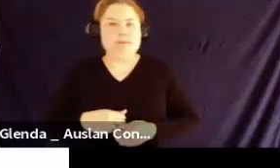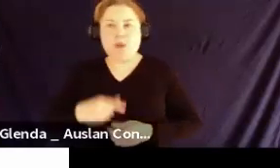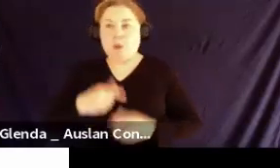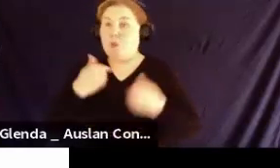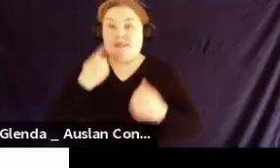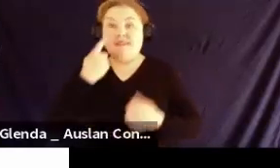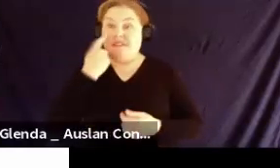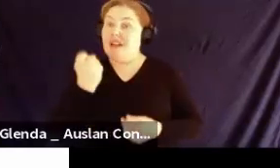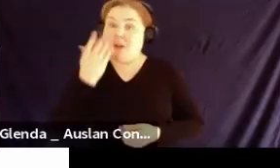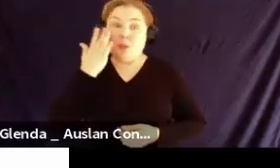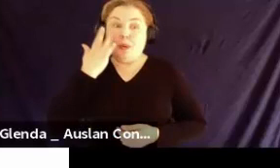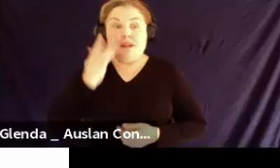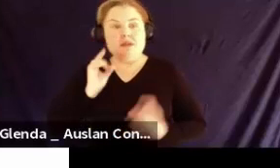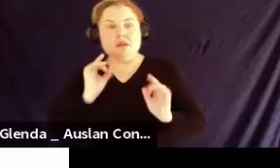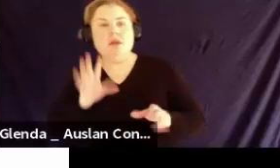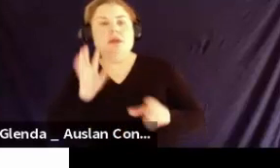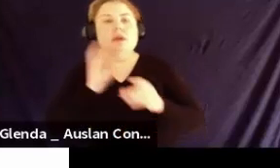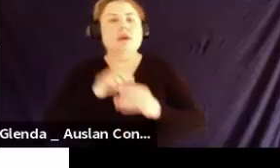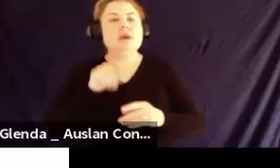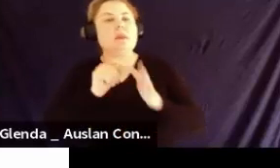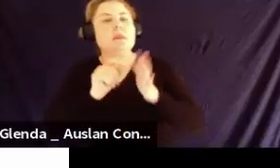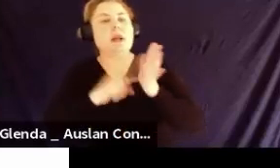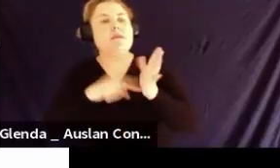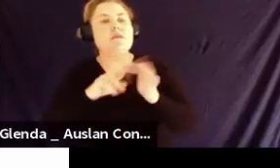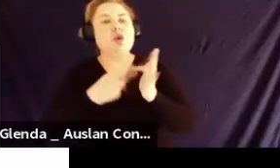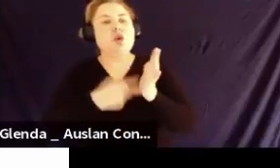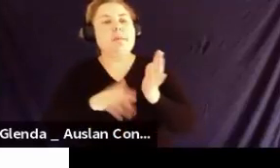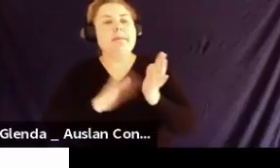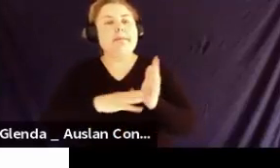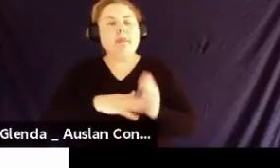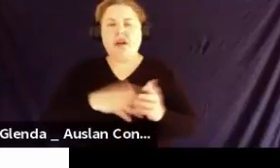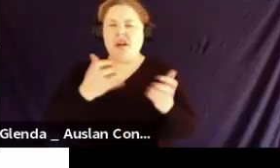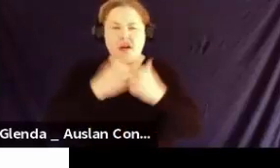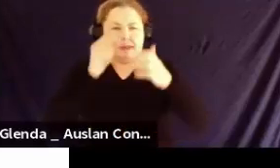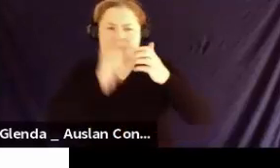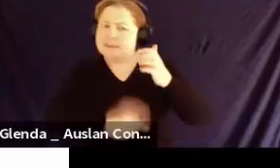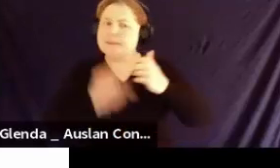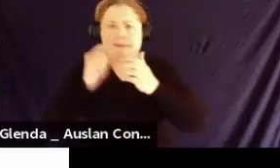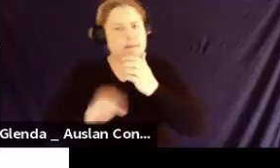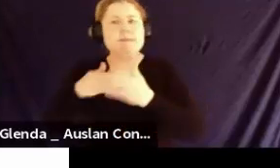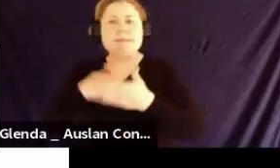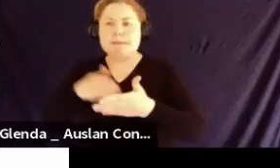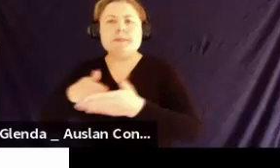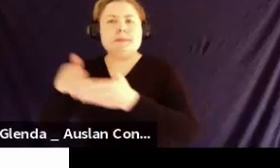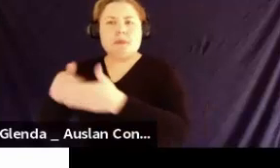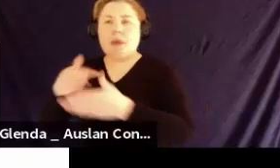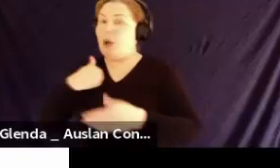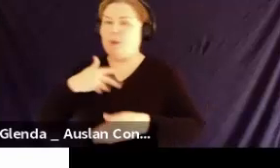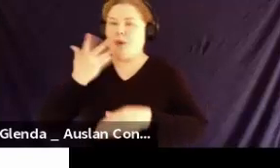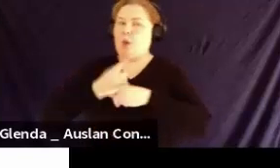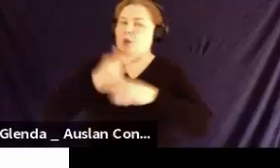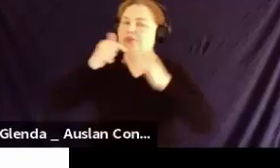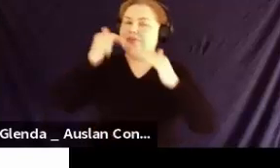when we started to go onto these platforms, there are many, many different things. I won't talk about them, because that will be the job of Cathy and Bobby.